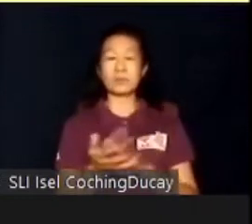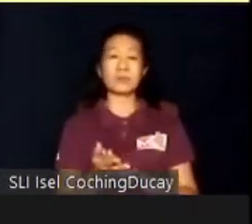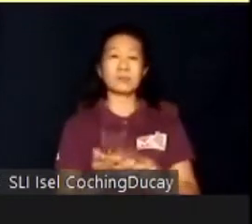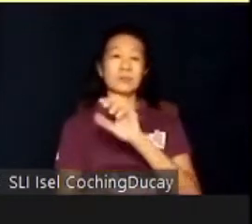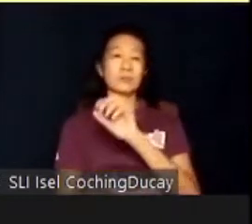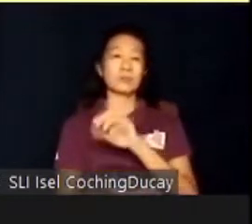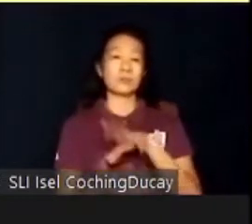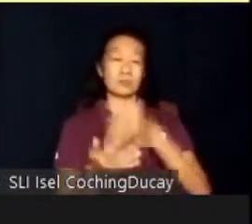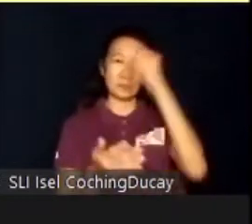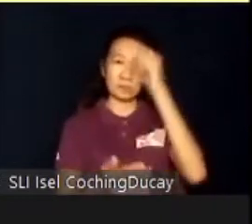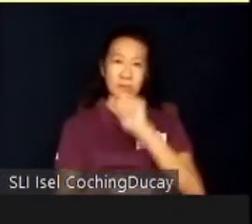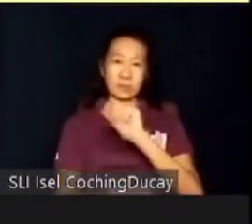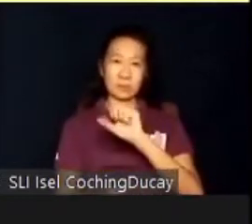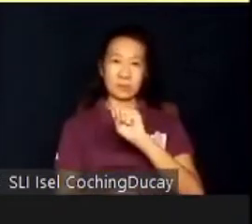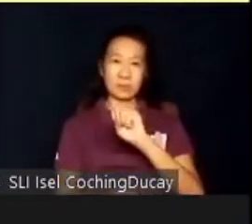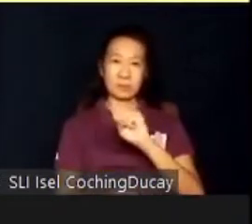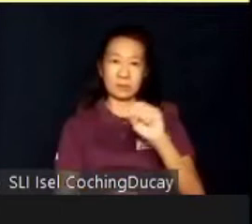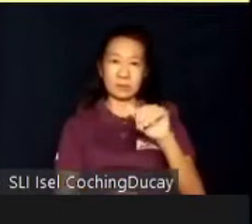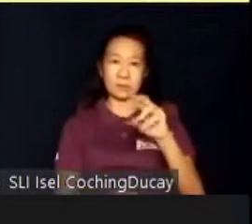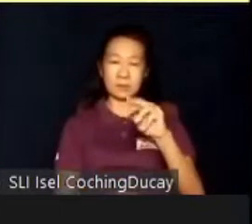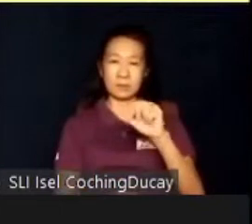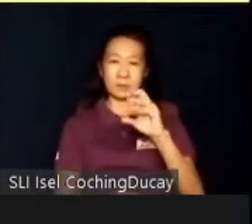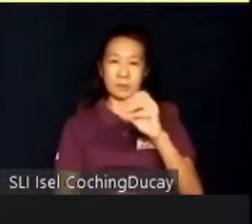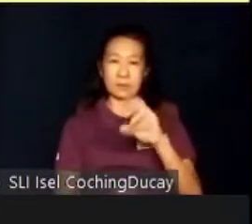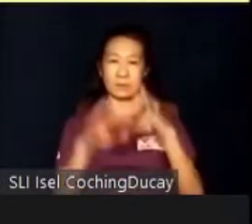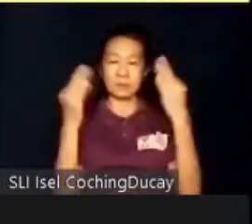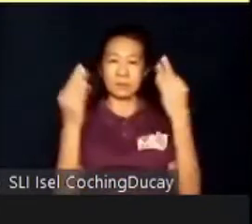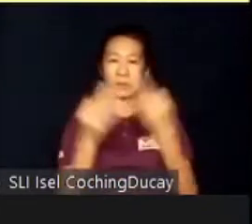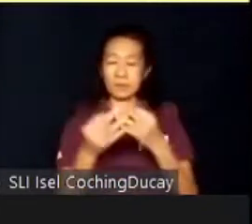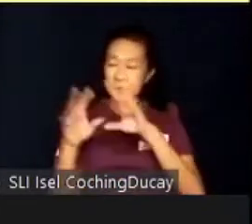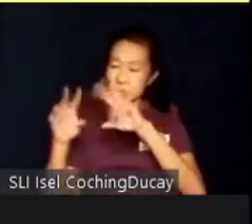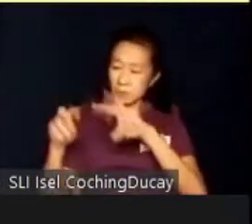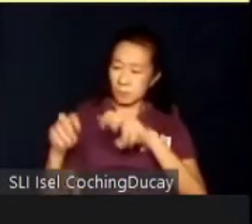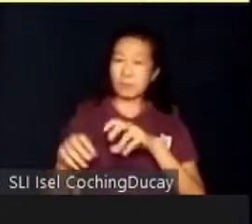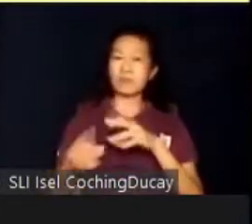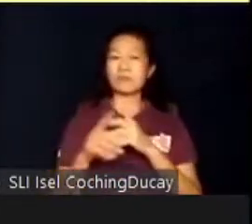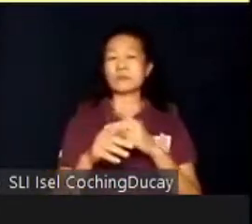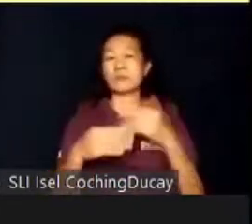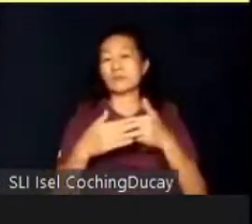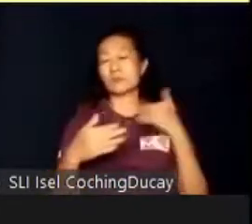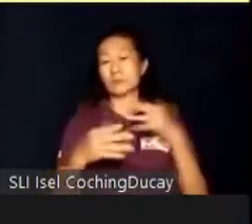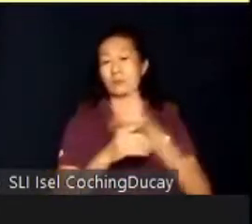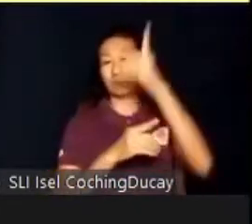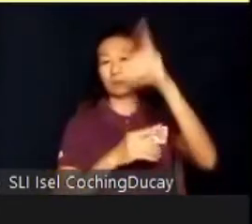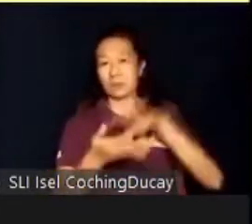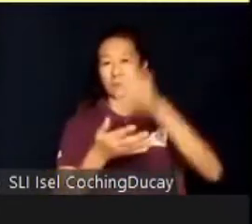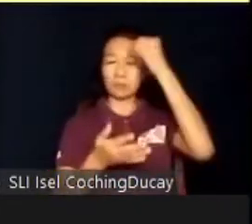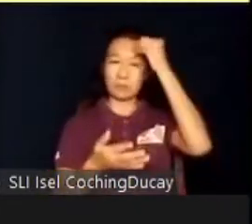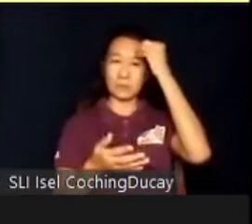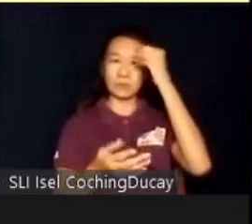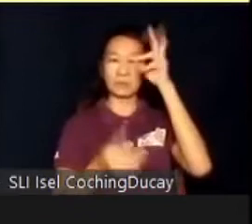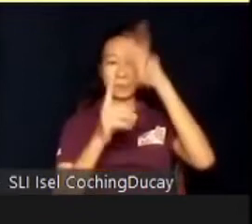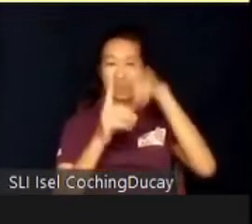The families' contexts have to be assessed before distance learning is implemented for the teachers